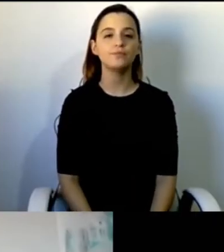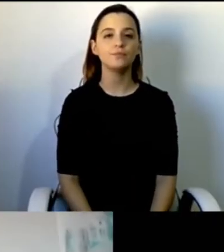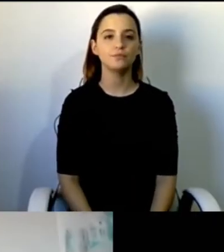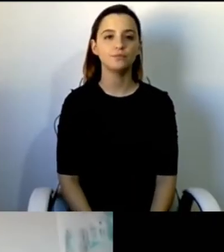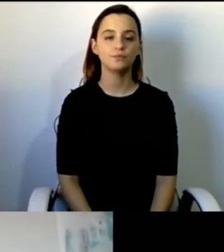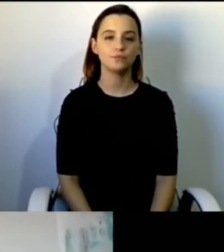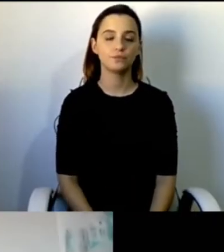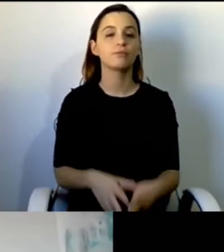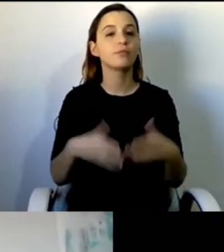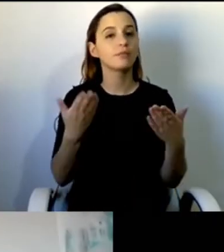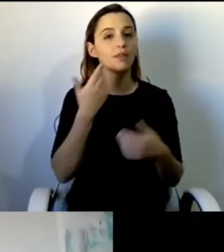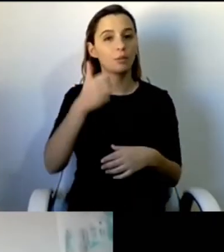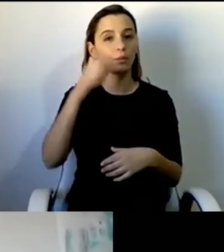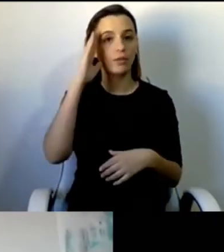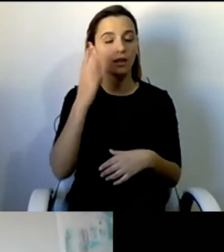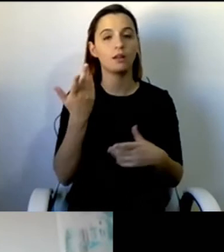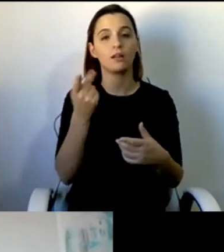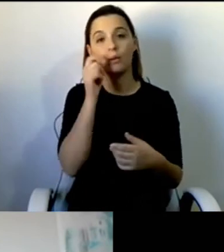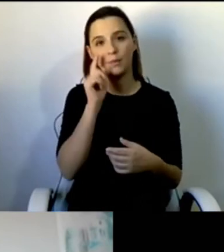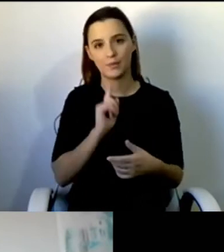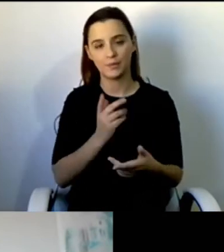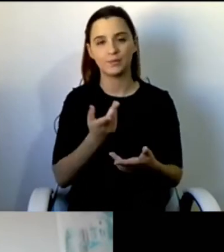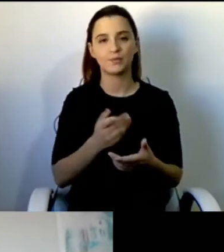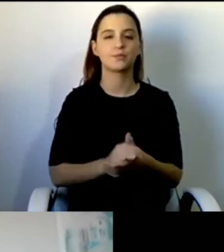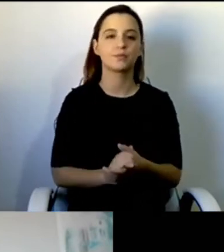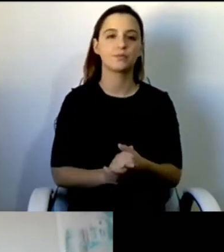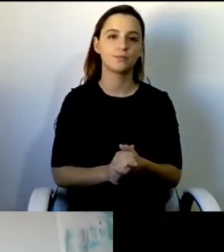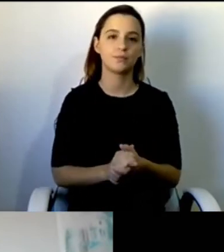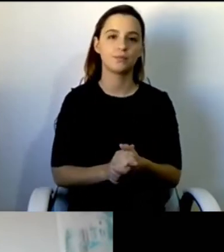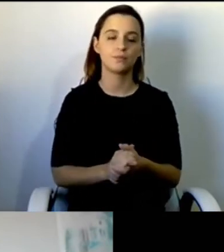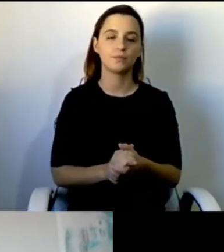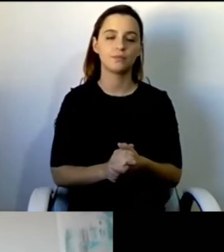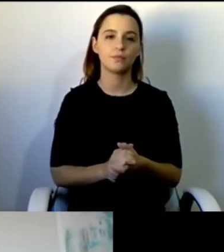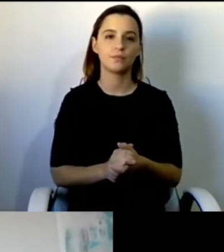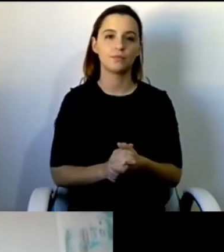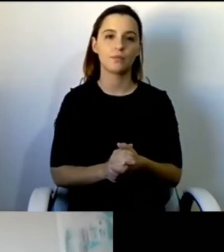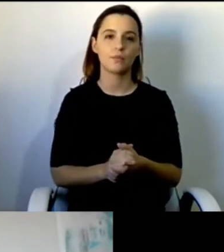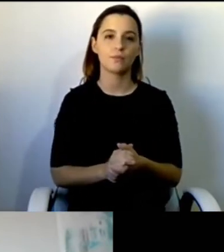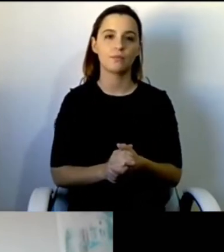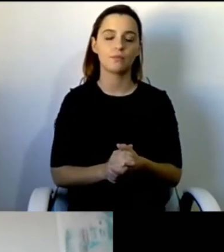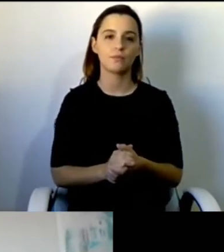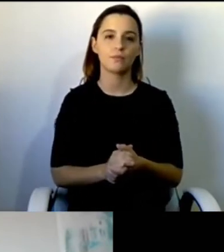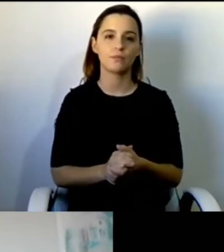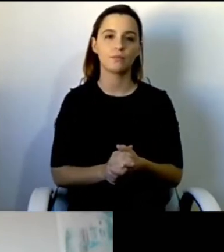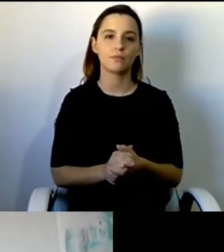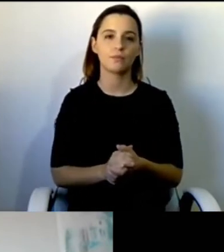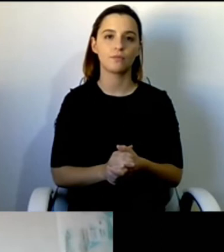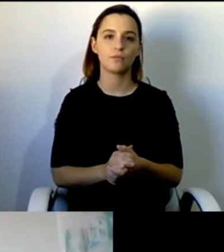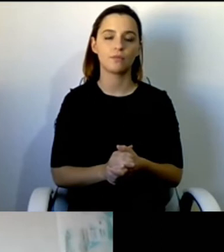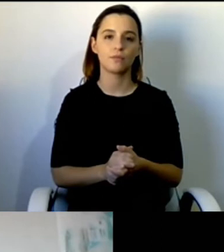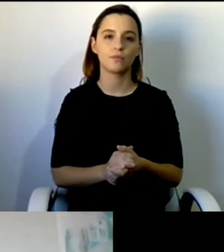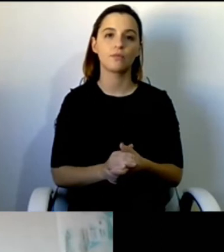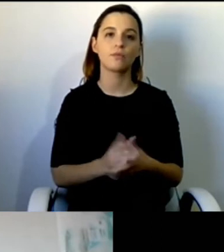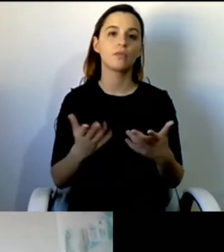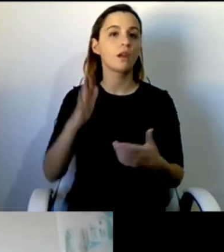Boa tarde a todas e a todos, vamos começar a nossa tarde,